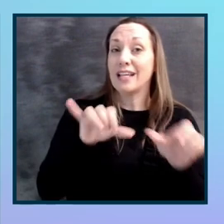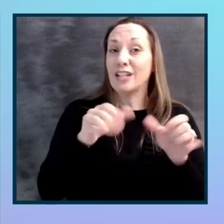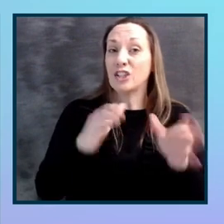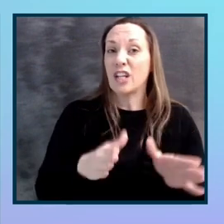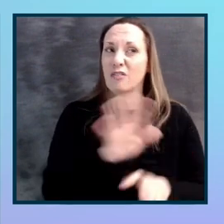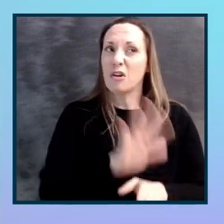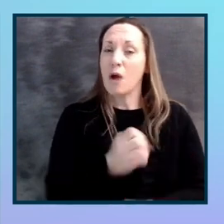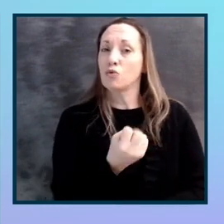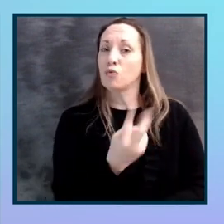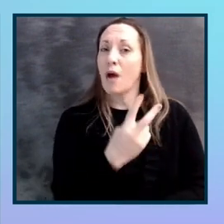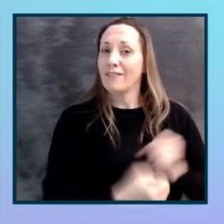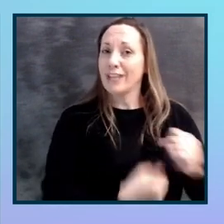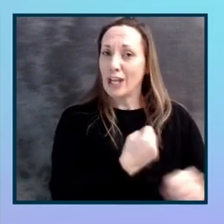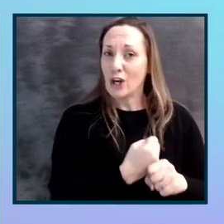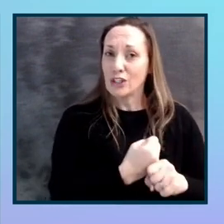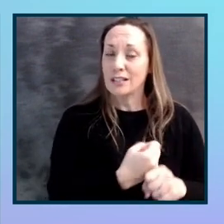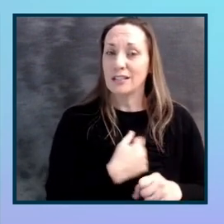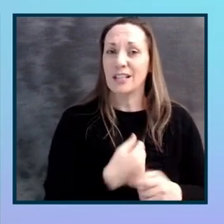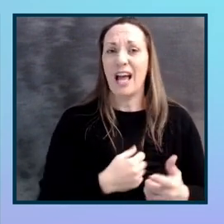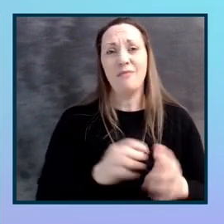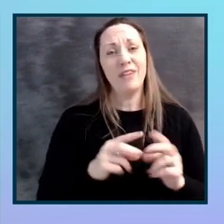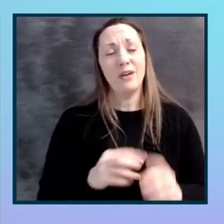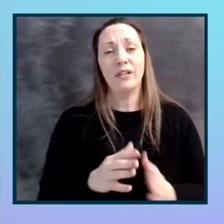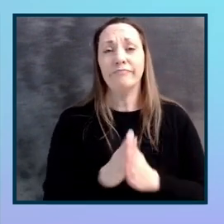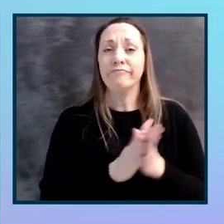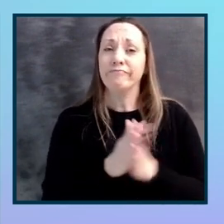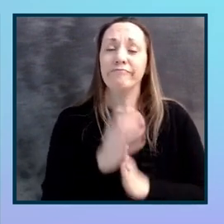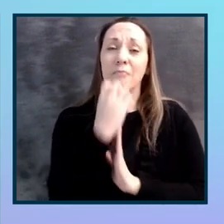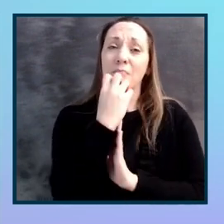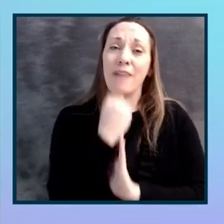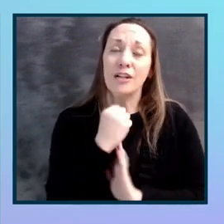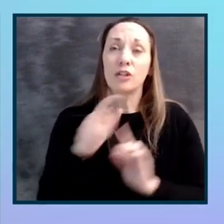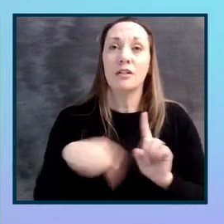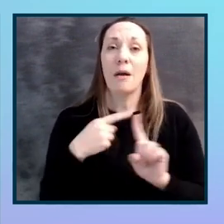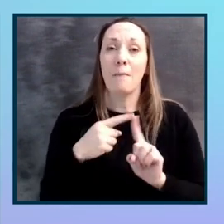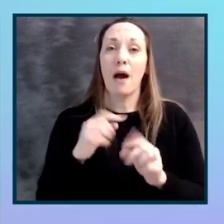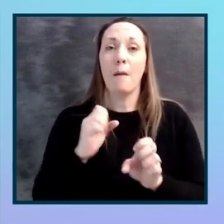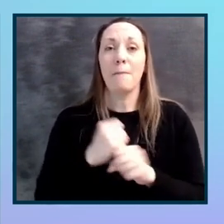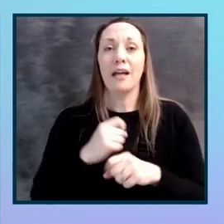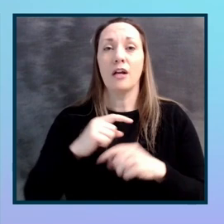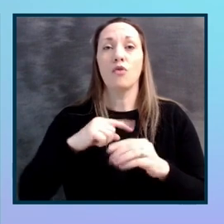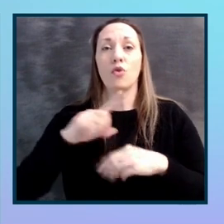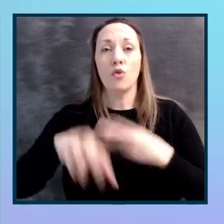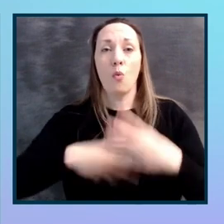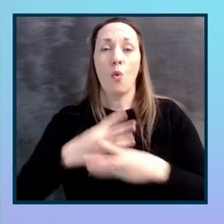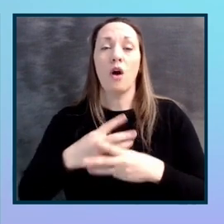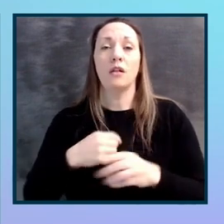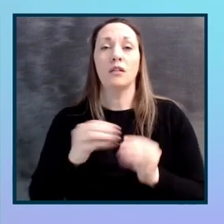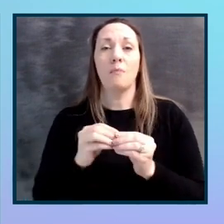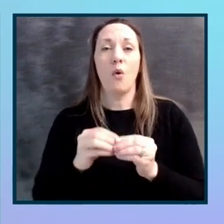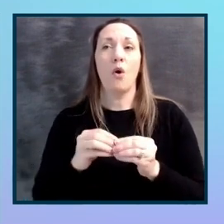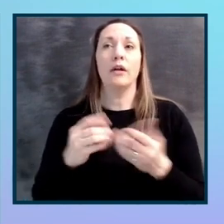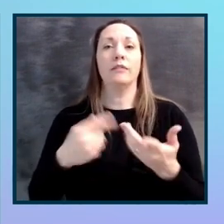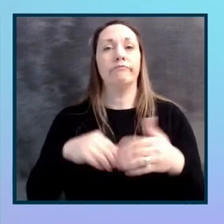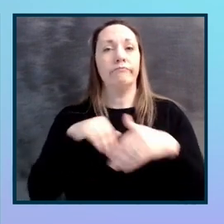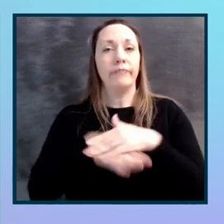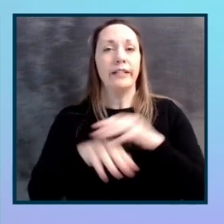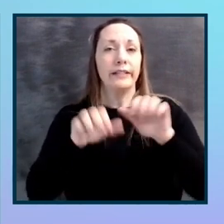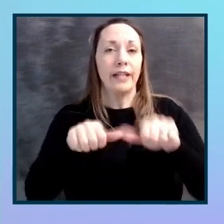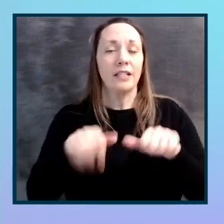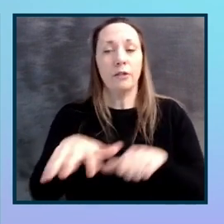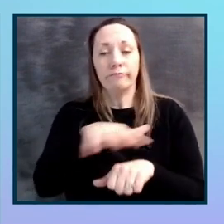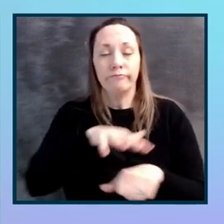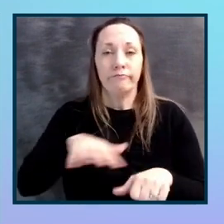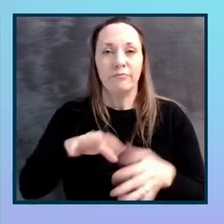years. I'm hugely passionate about making the world a more accessible place, particularly in the digital space. This is